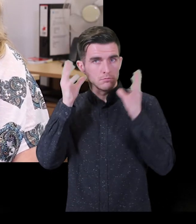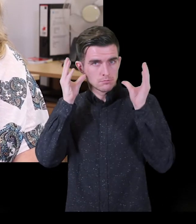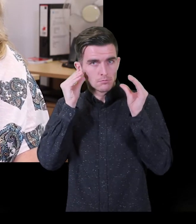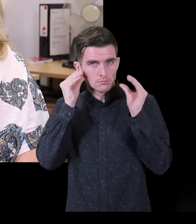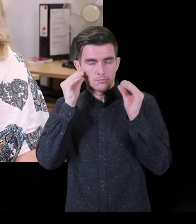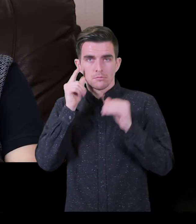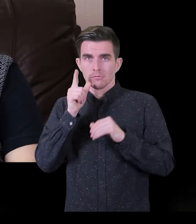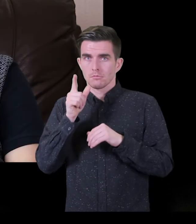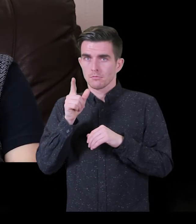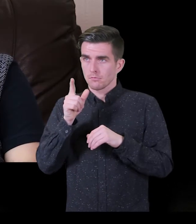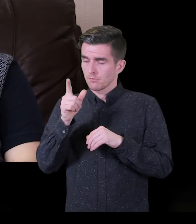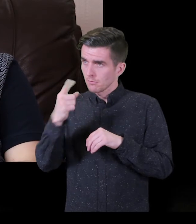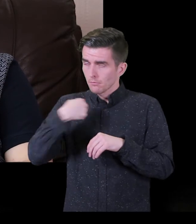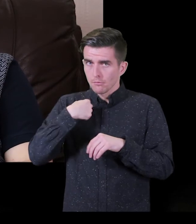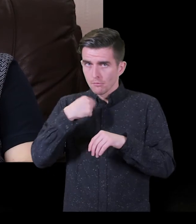process.